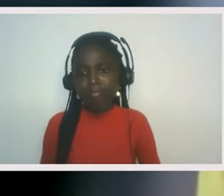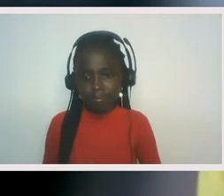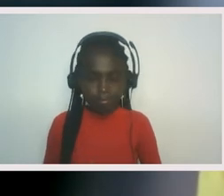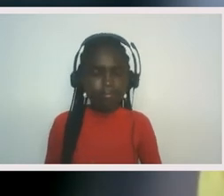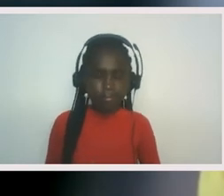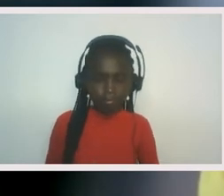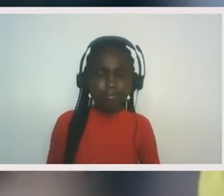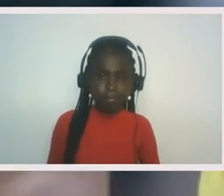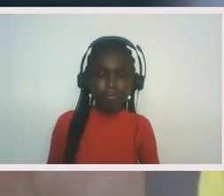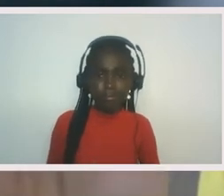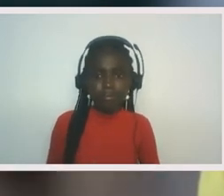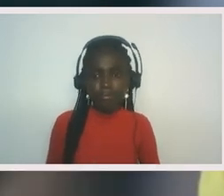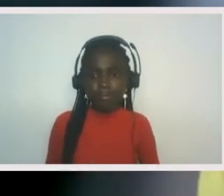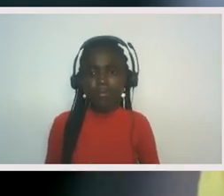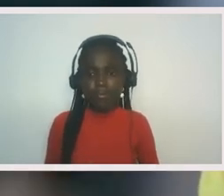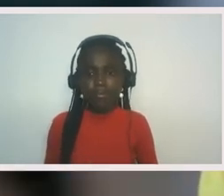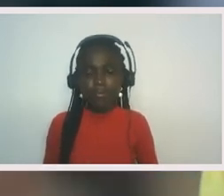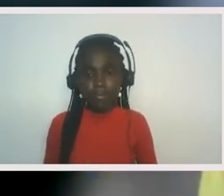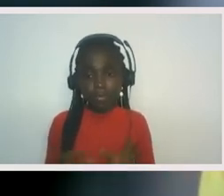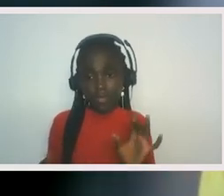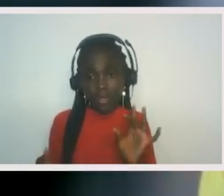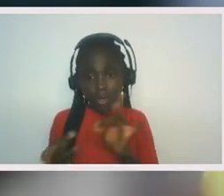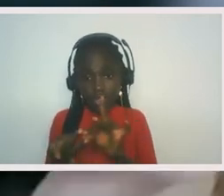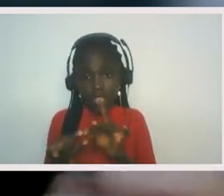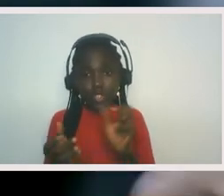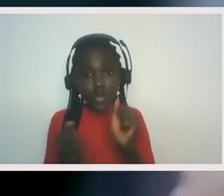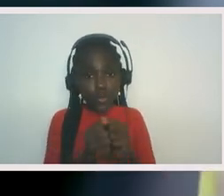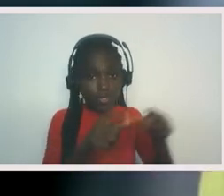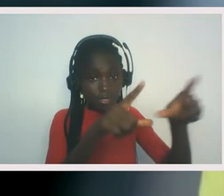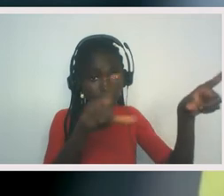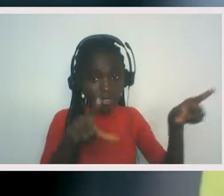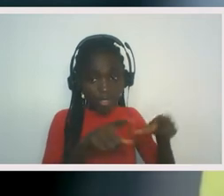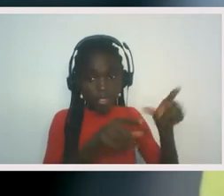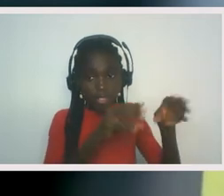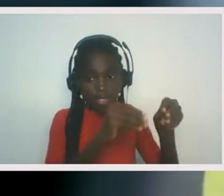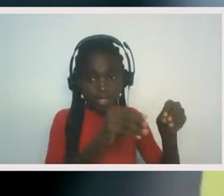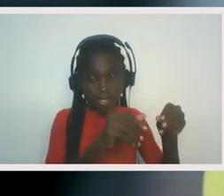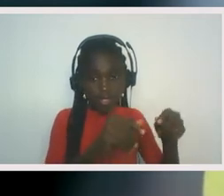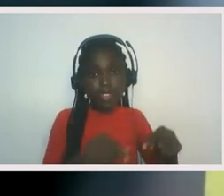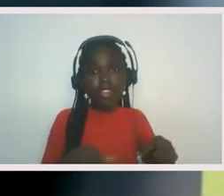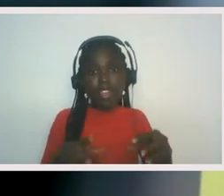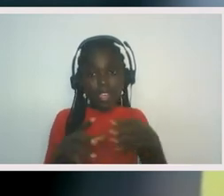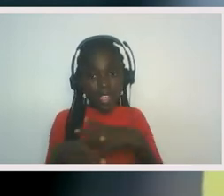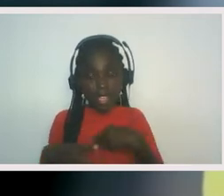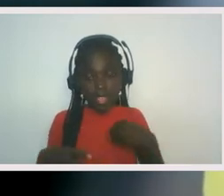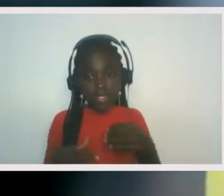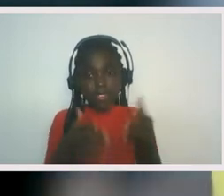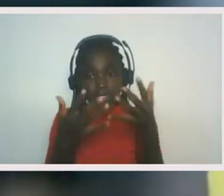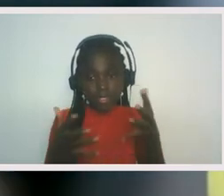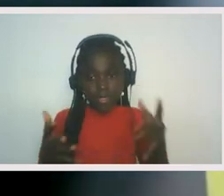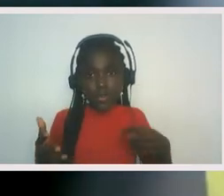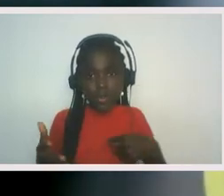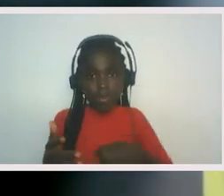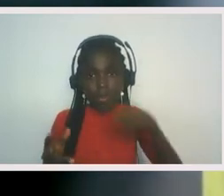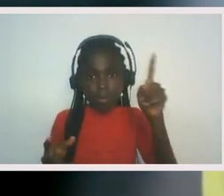and the connection to the land and the kinds of steps that we know most urgently take,